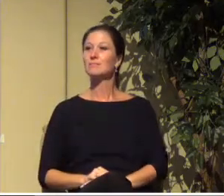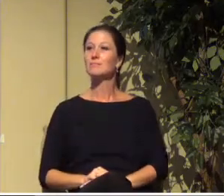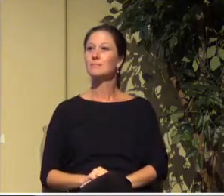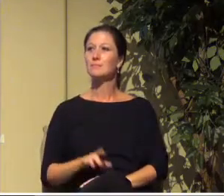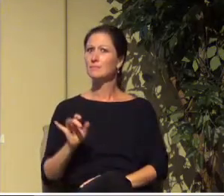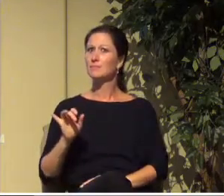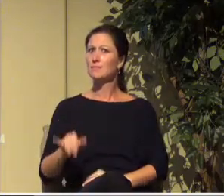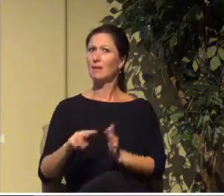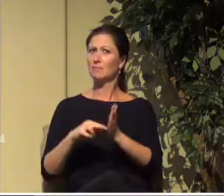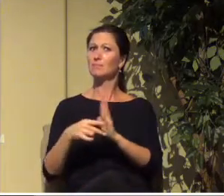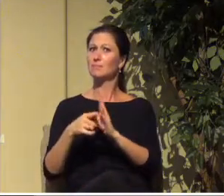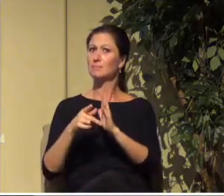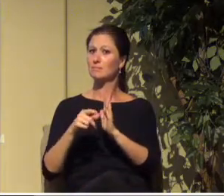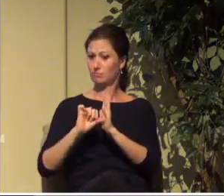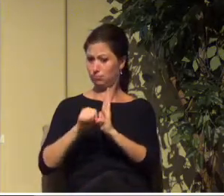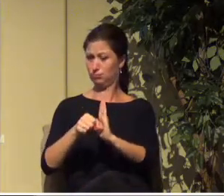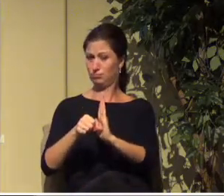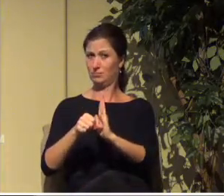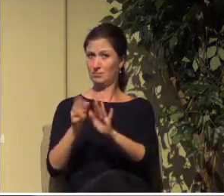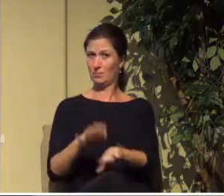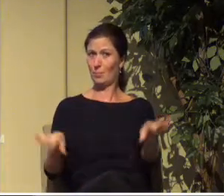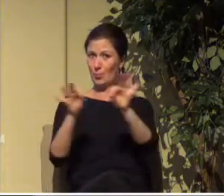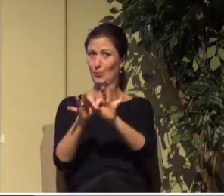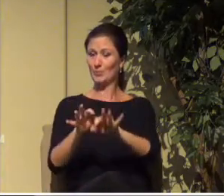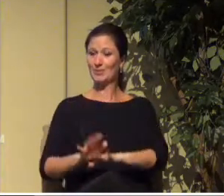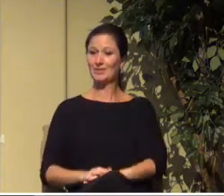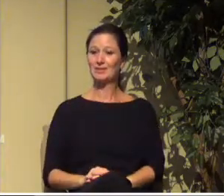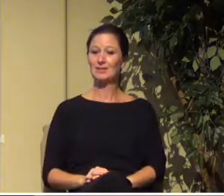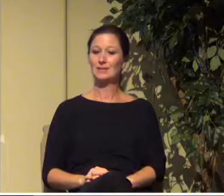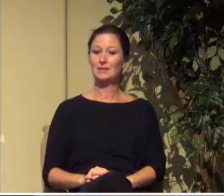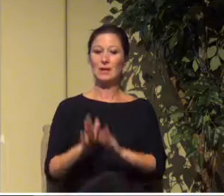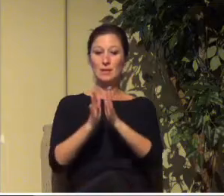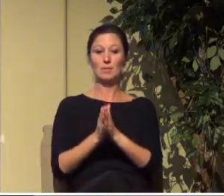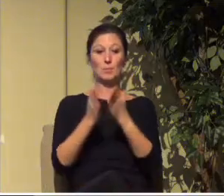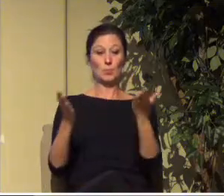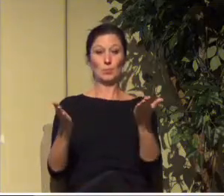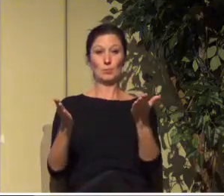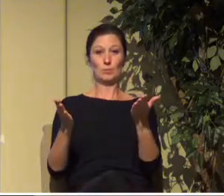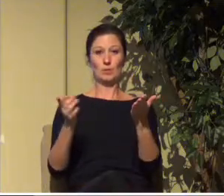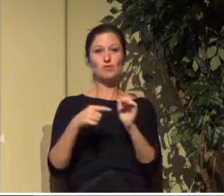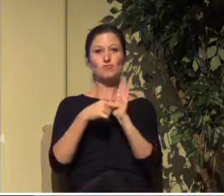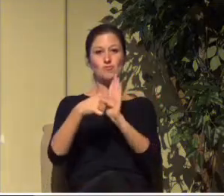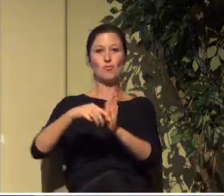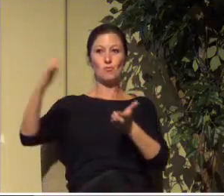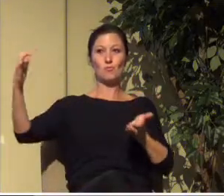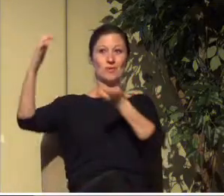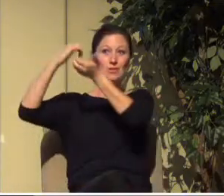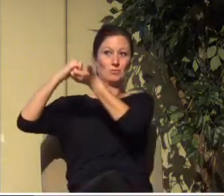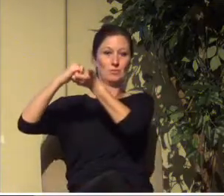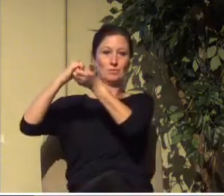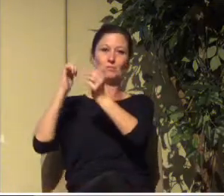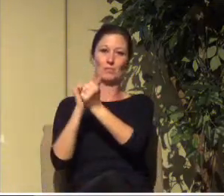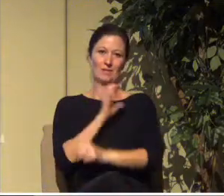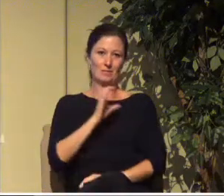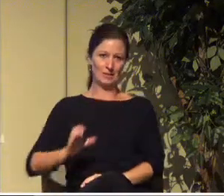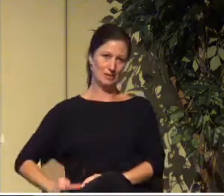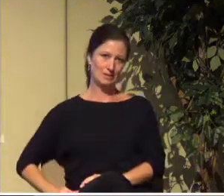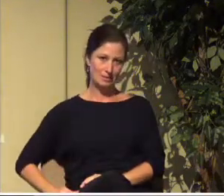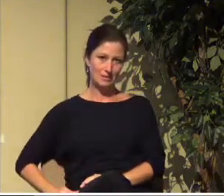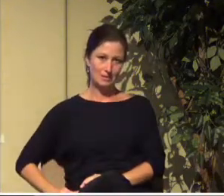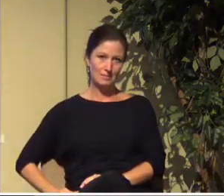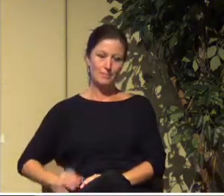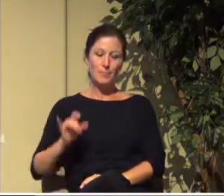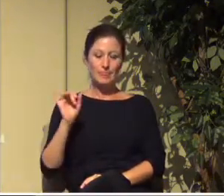This book of Ephesians presents union with Christ, which is a doctrine that you can read about in theology. This book